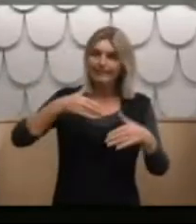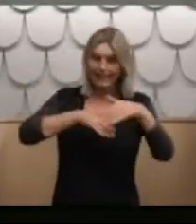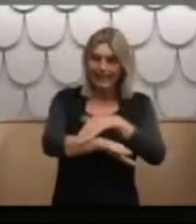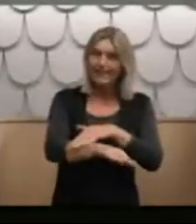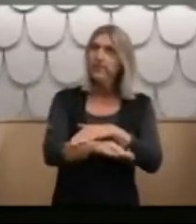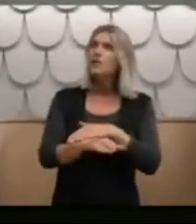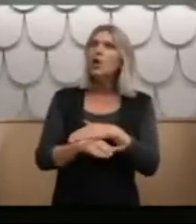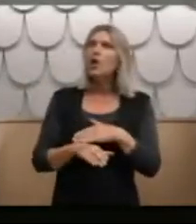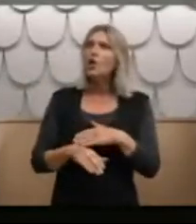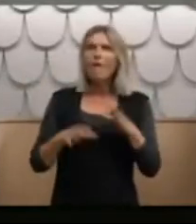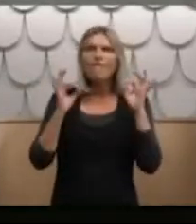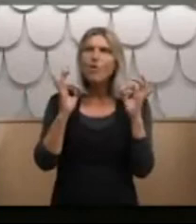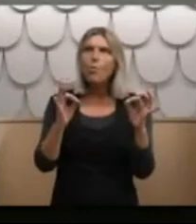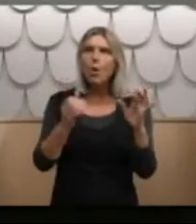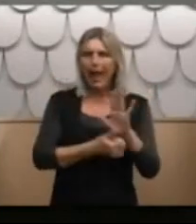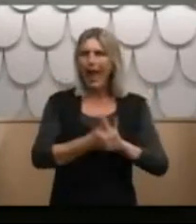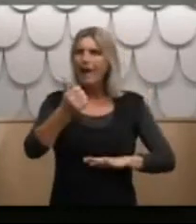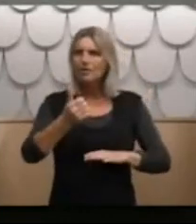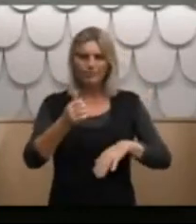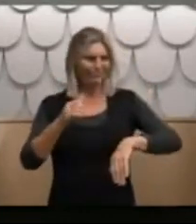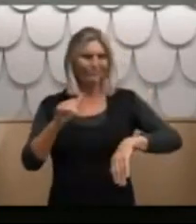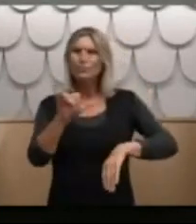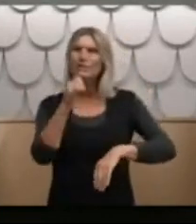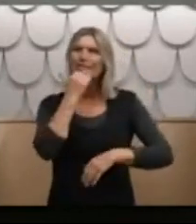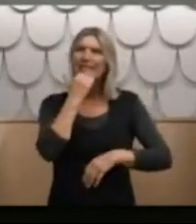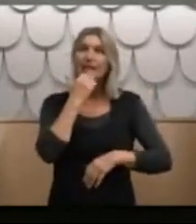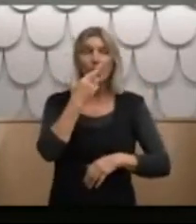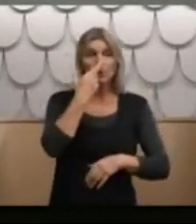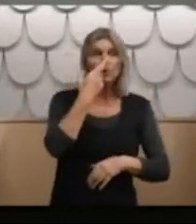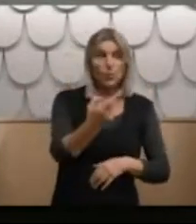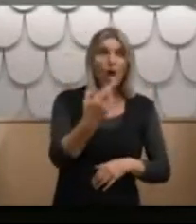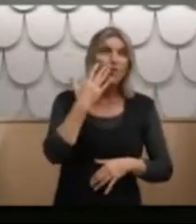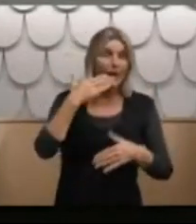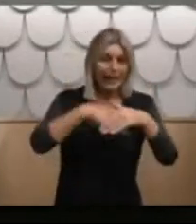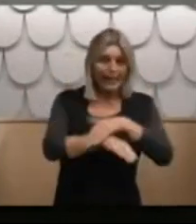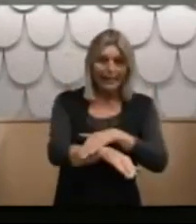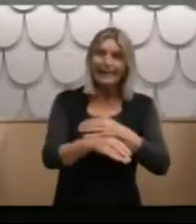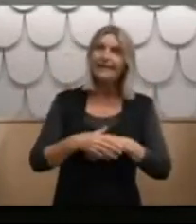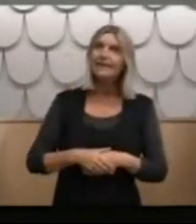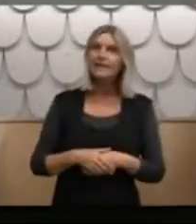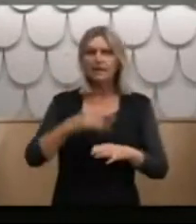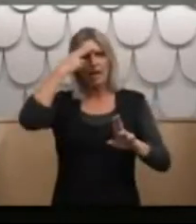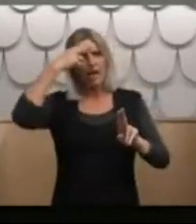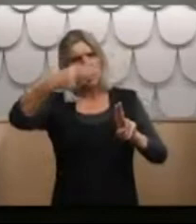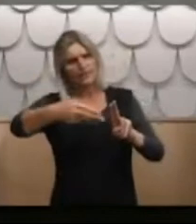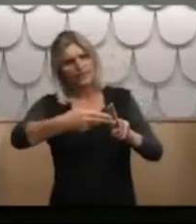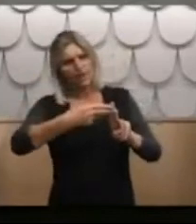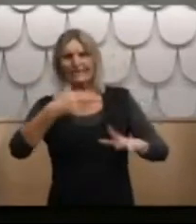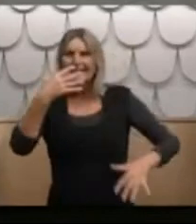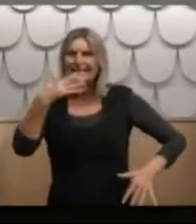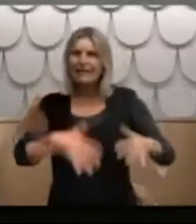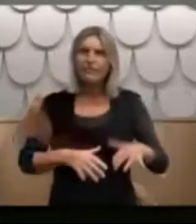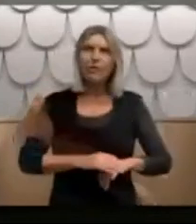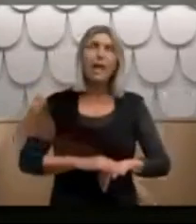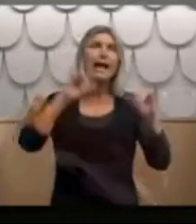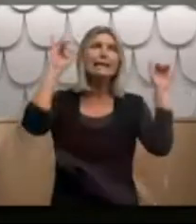and discharged on such and such a date. At the time he was 12 years of age and diagnosed as suffering from hysterical